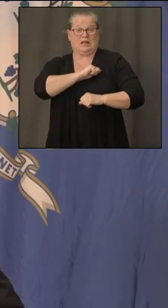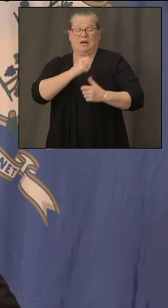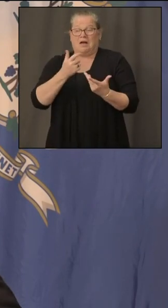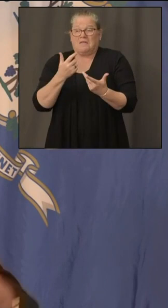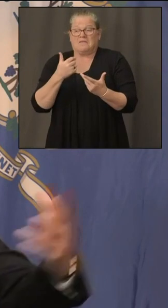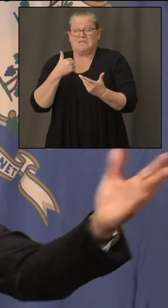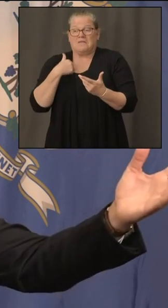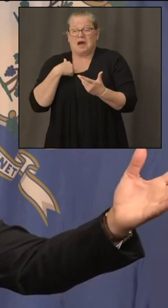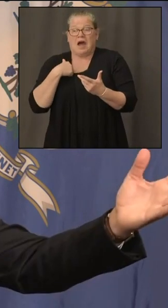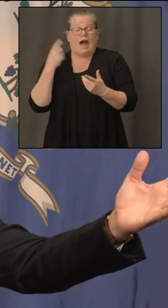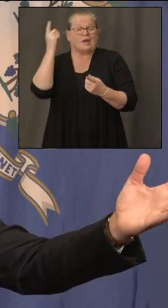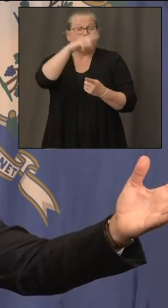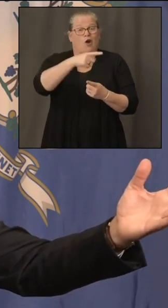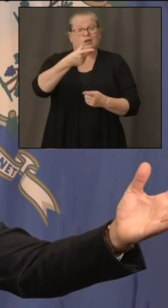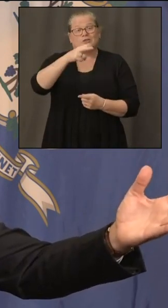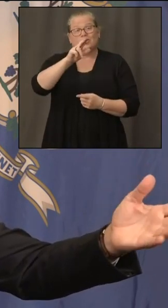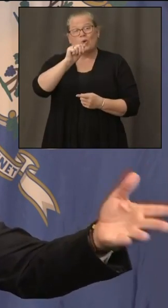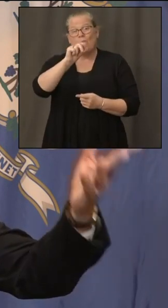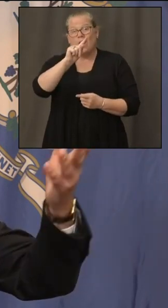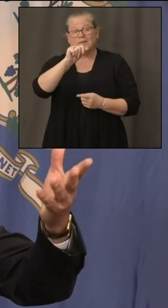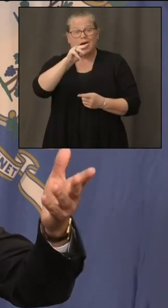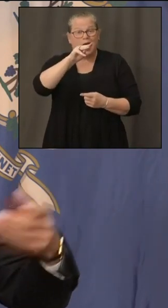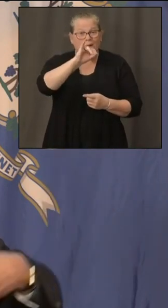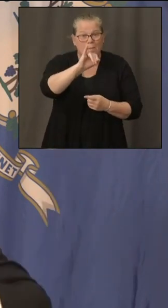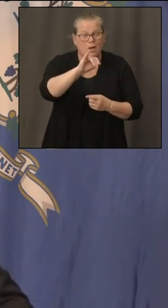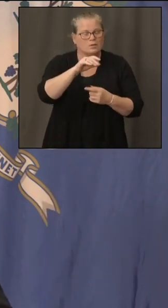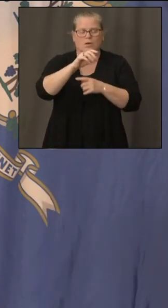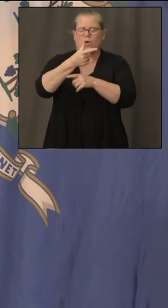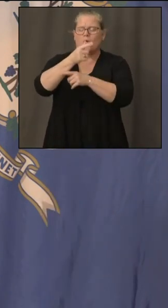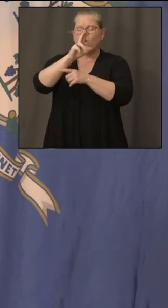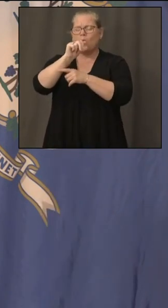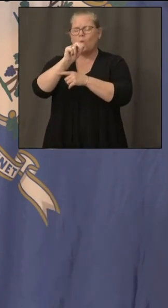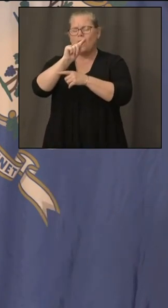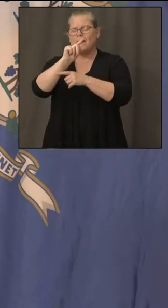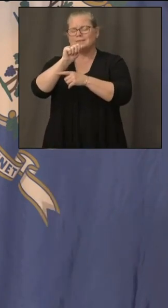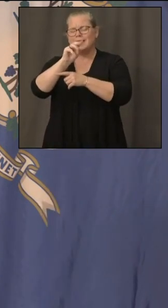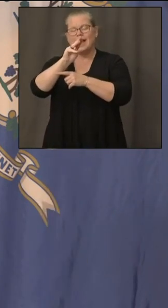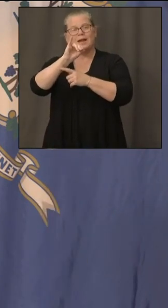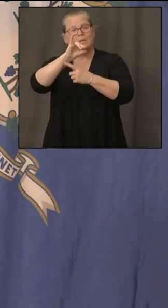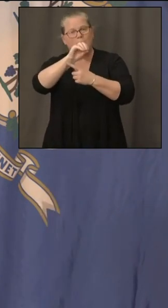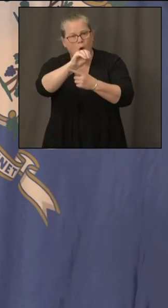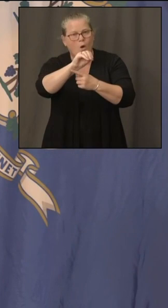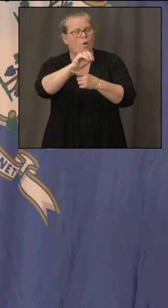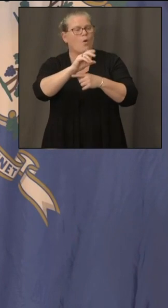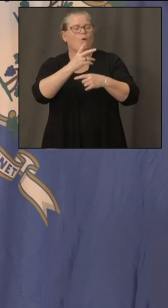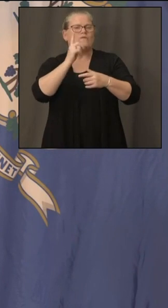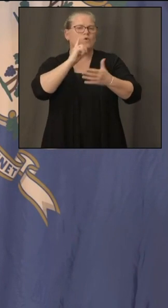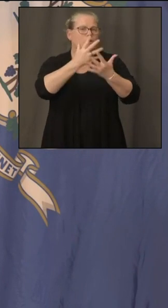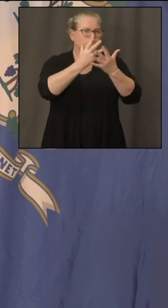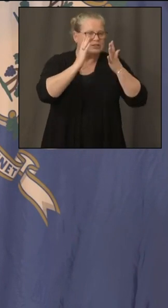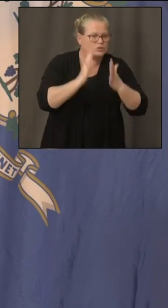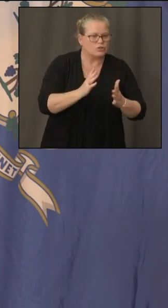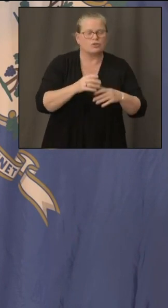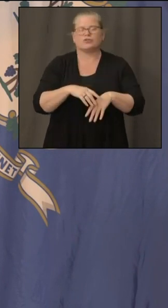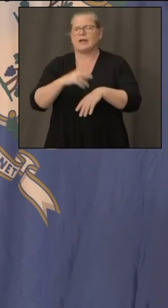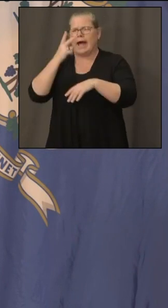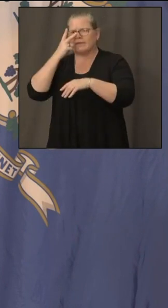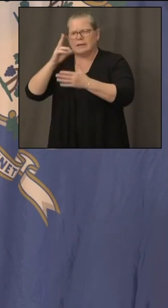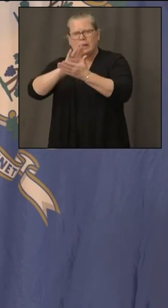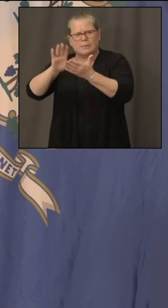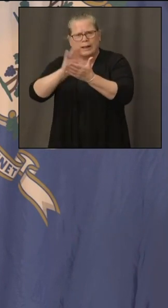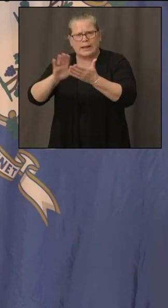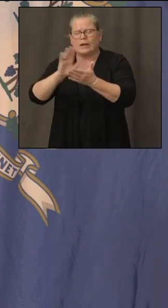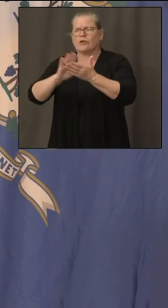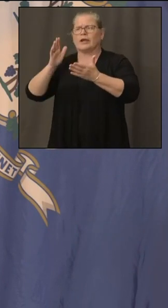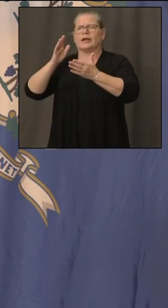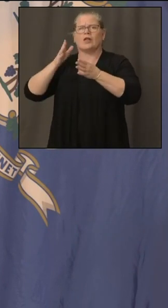i saw them building field hospitals during the peak of covid when we might be overrun now they're clearing roads and doing a lot of frontline work